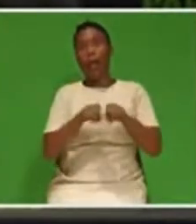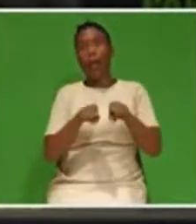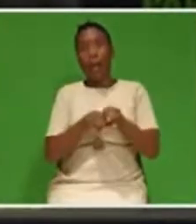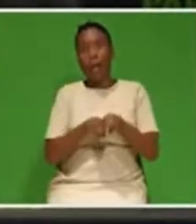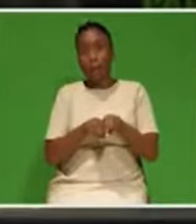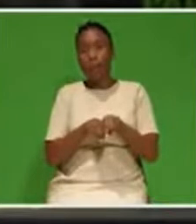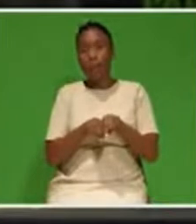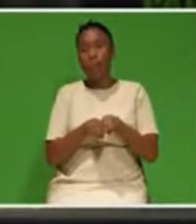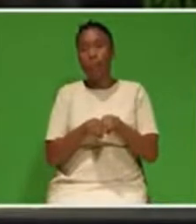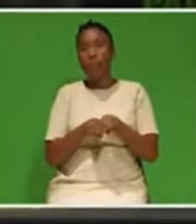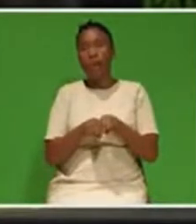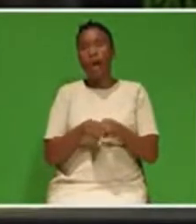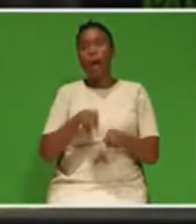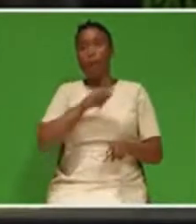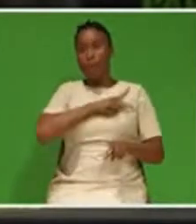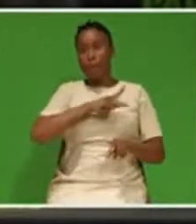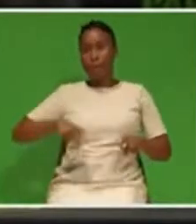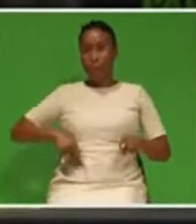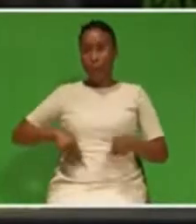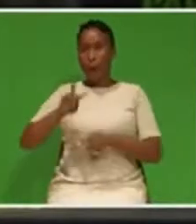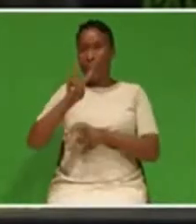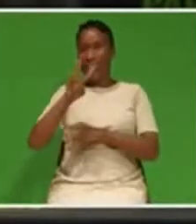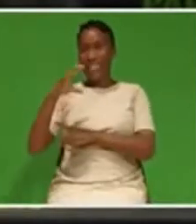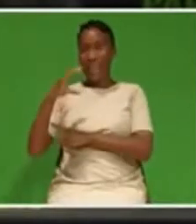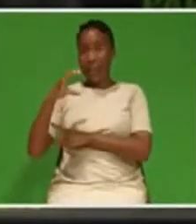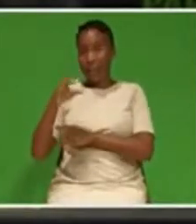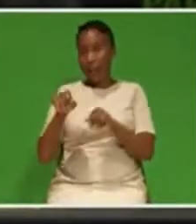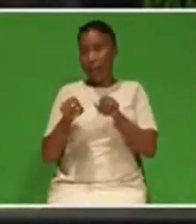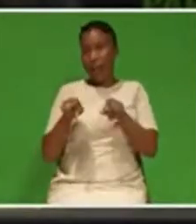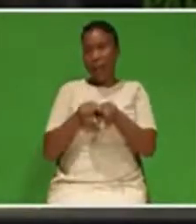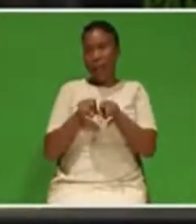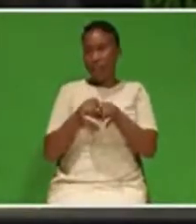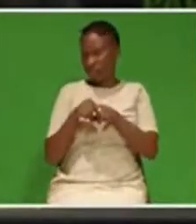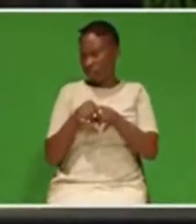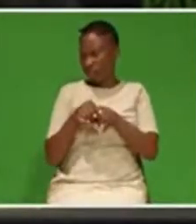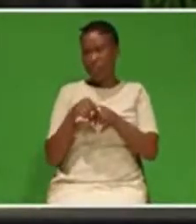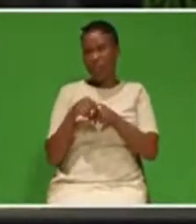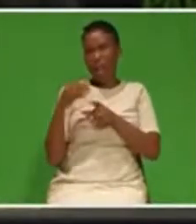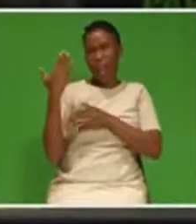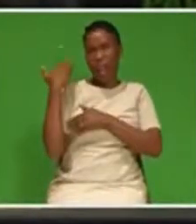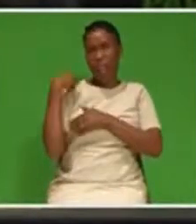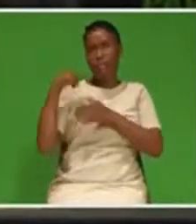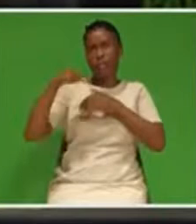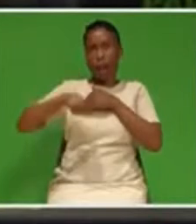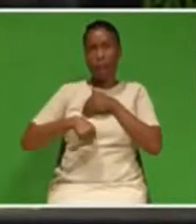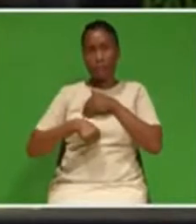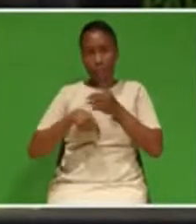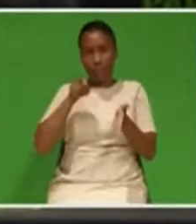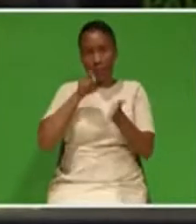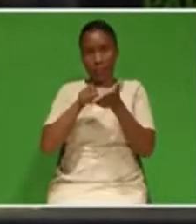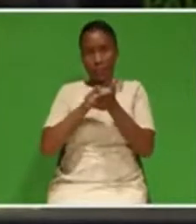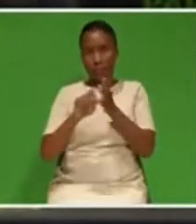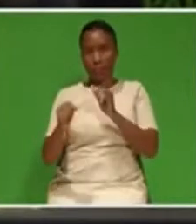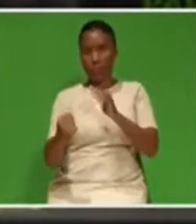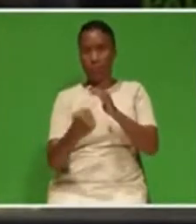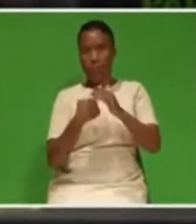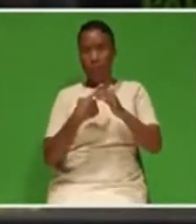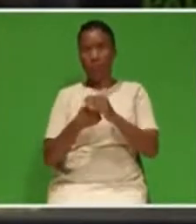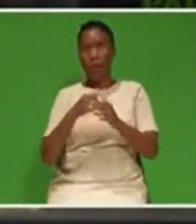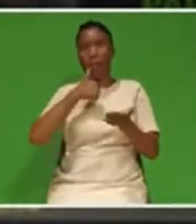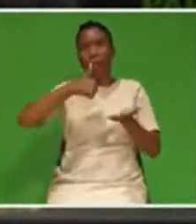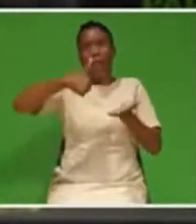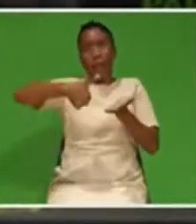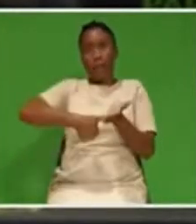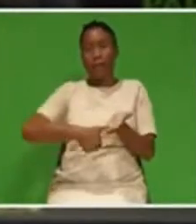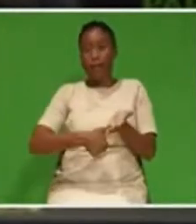Western Cape, who as recently as last month was writing me a letter and holding